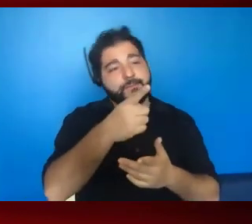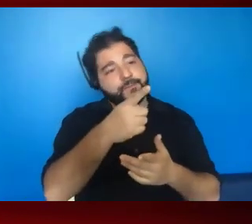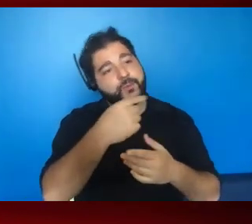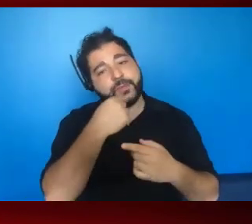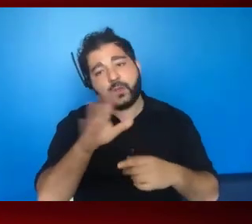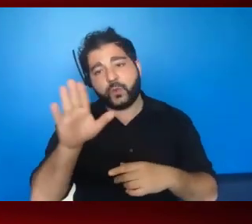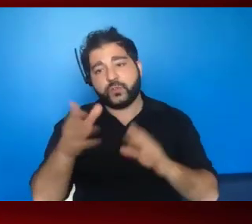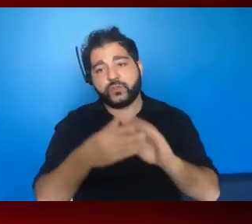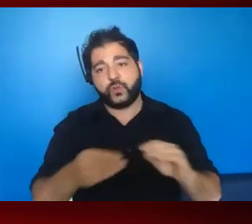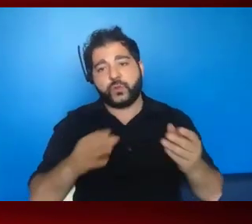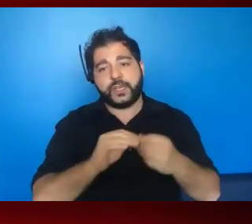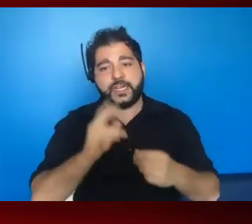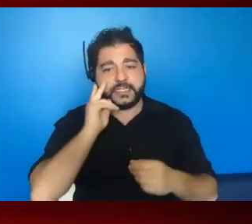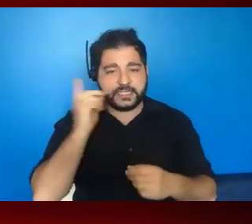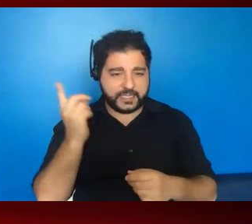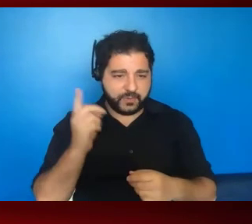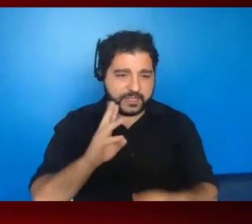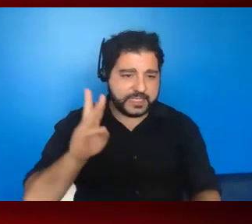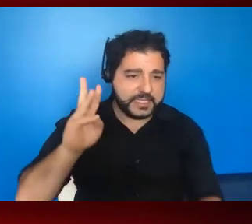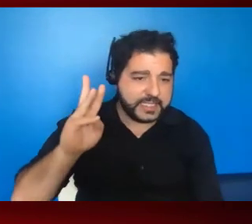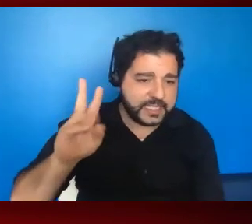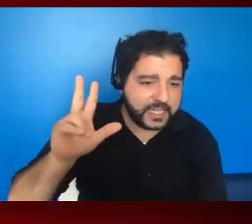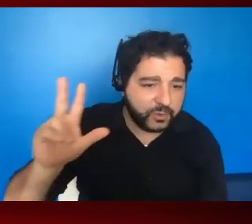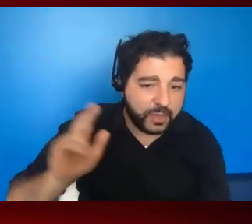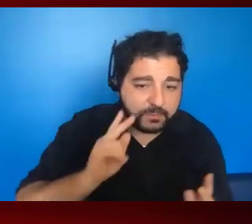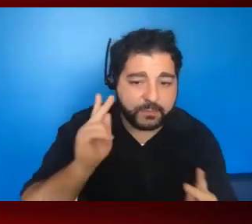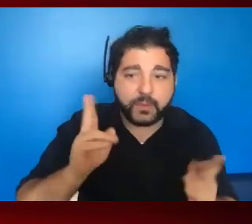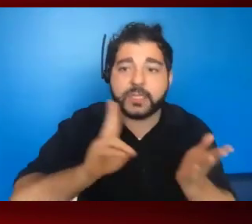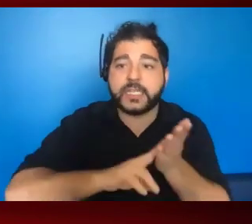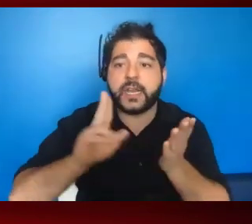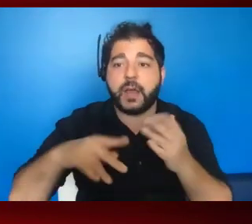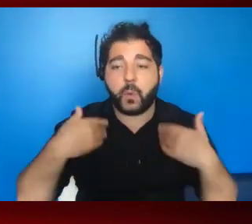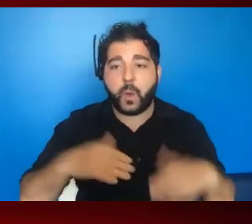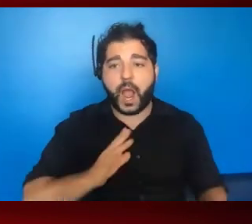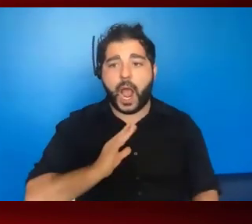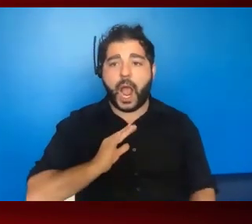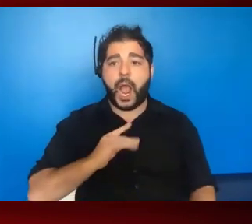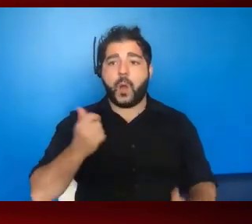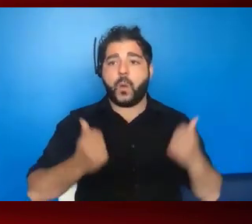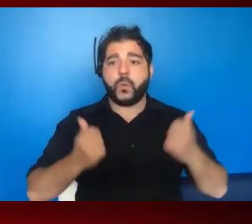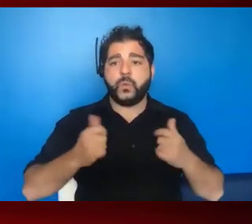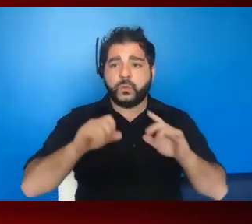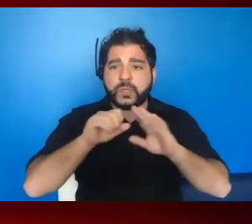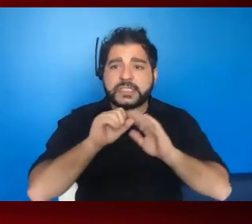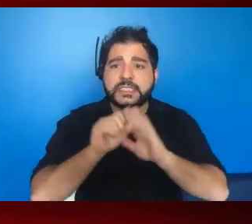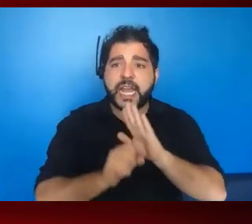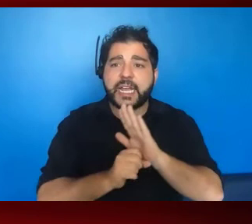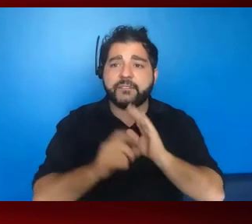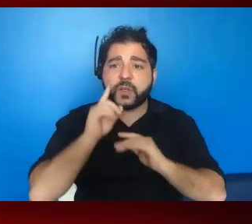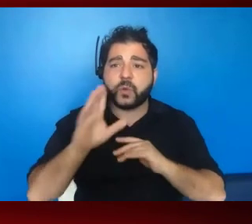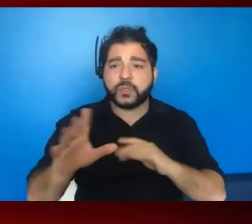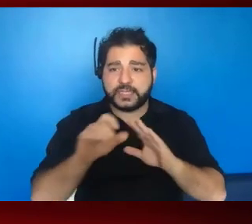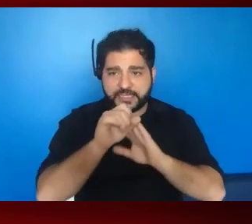I see somebody has 63 people signed up. Whoa, what state is that? Awesome for your Senate meetings.